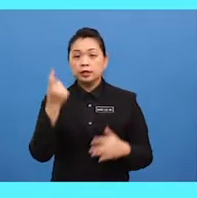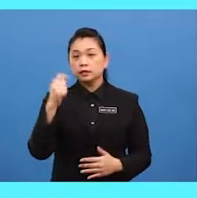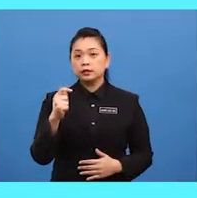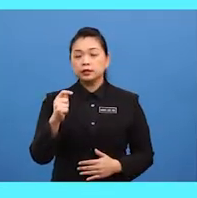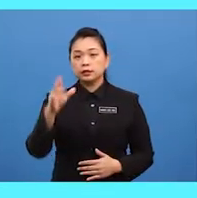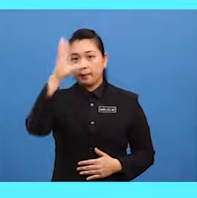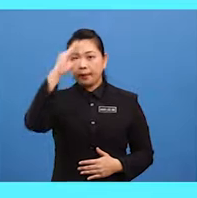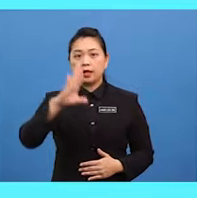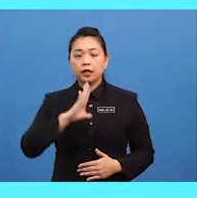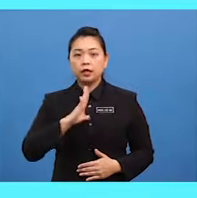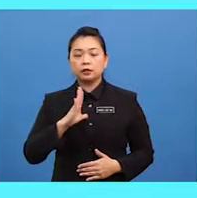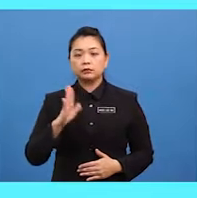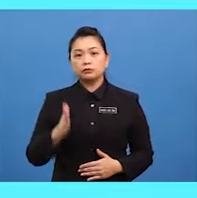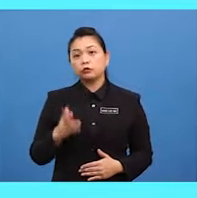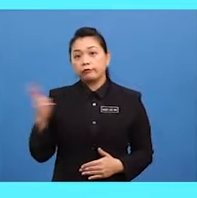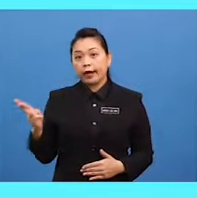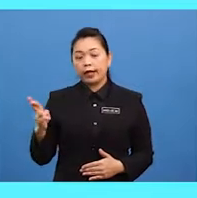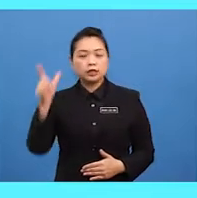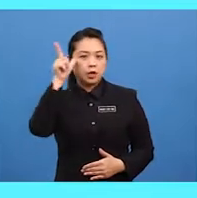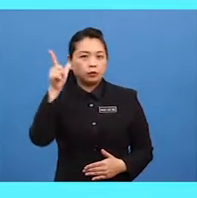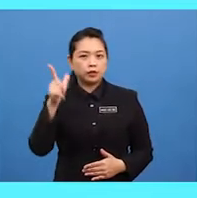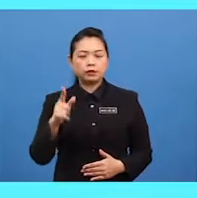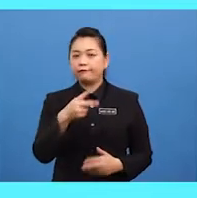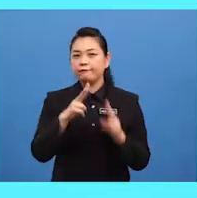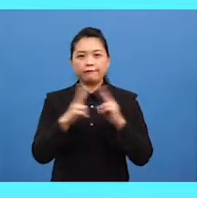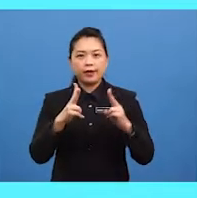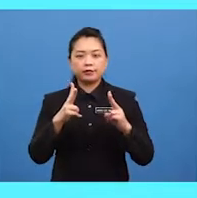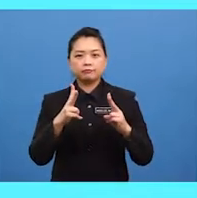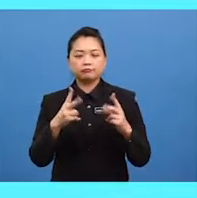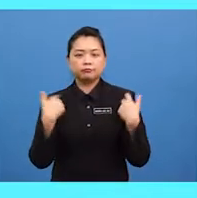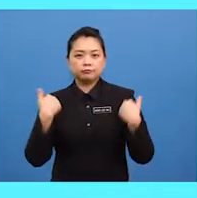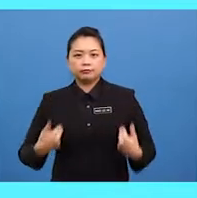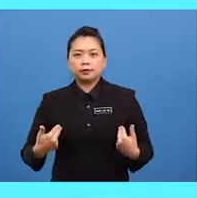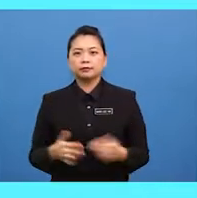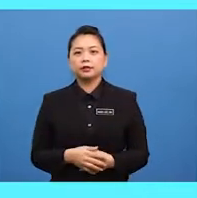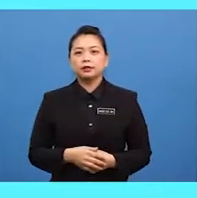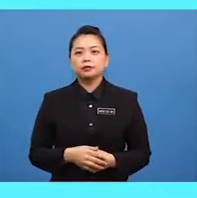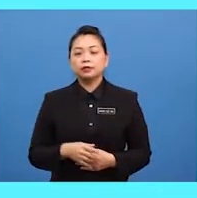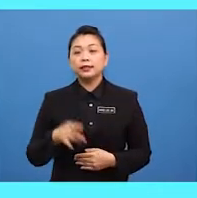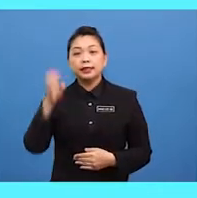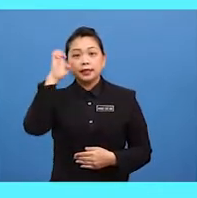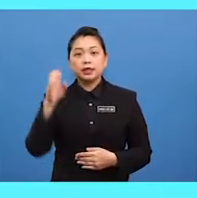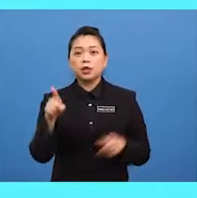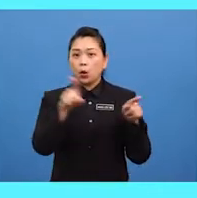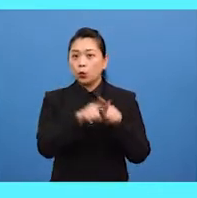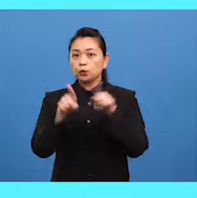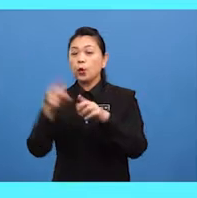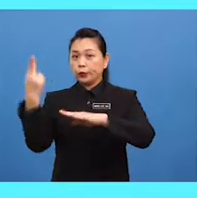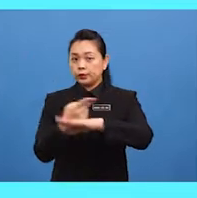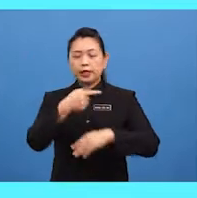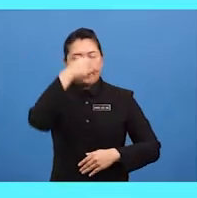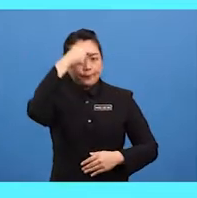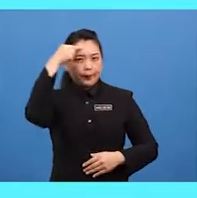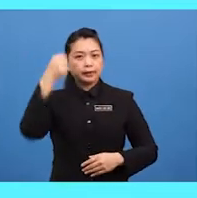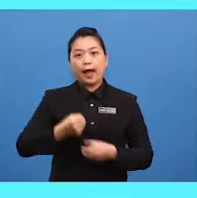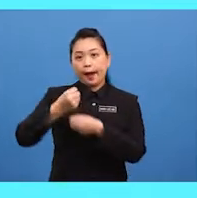right is looking very smart in his black coat in fact he's also using a black umbrella